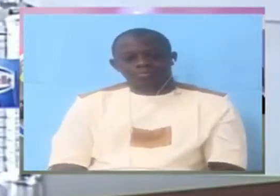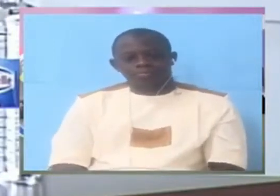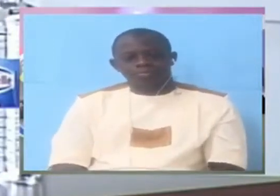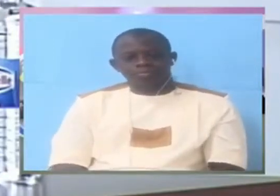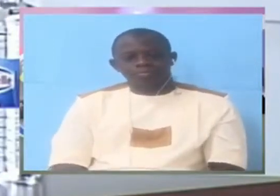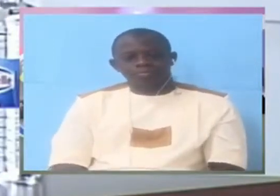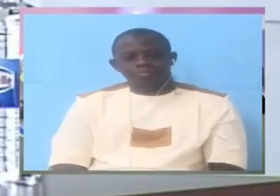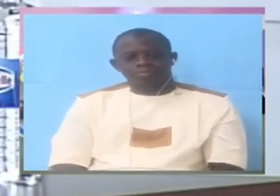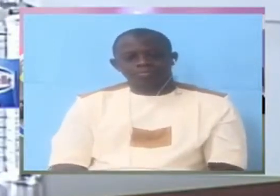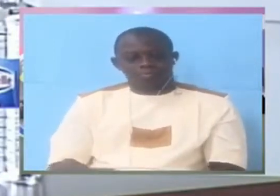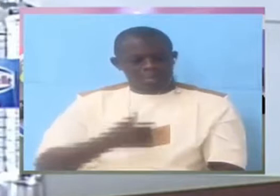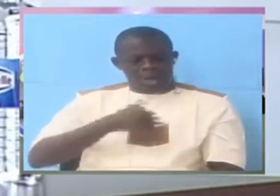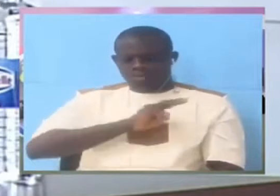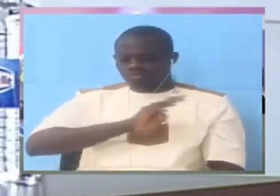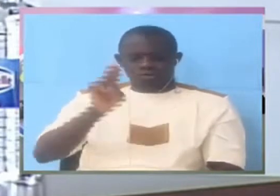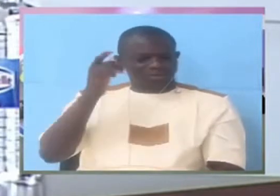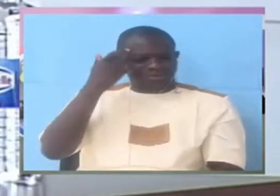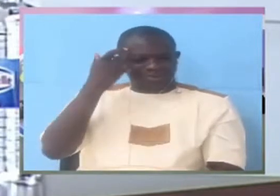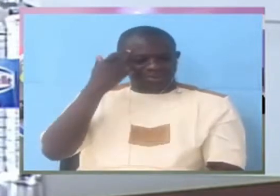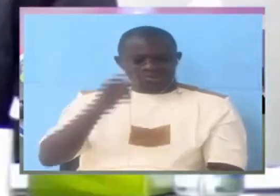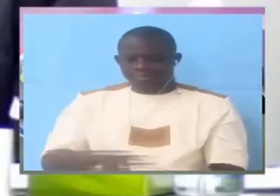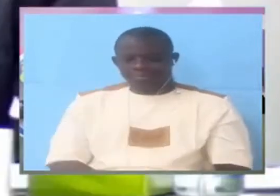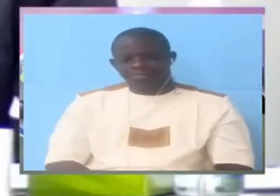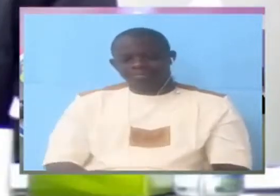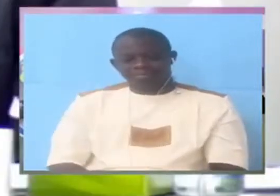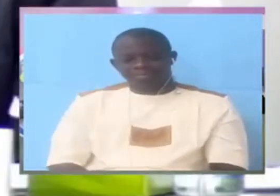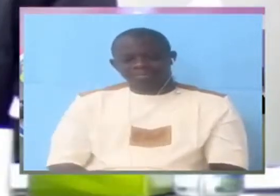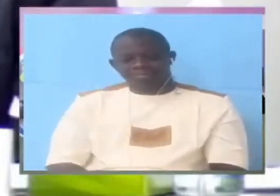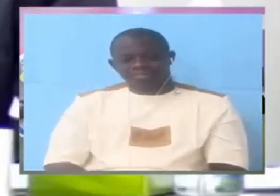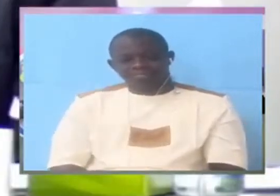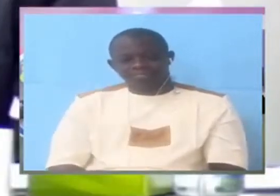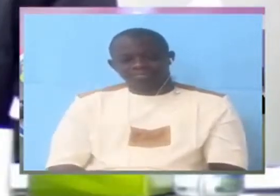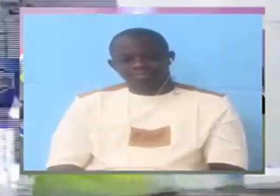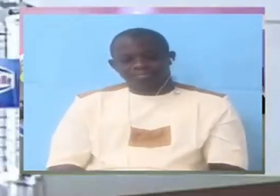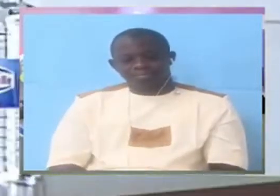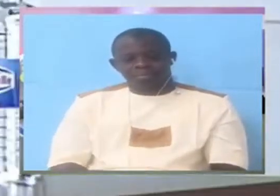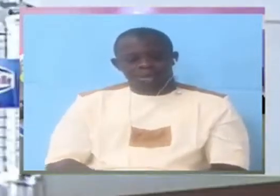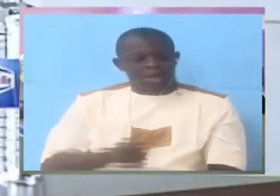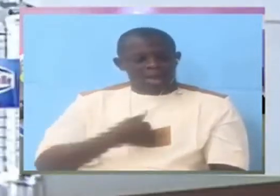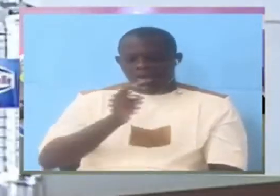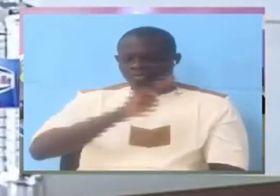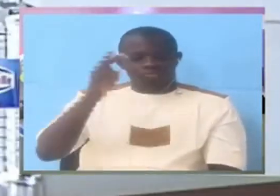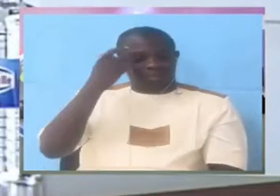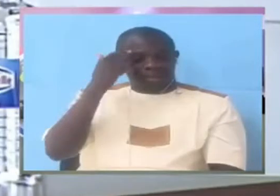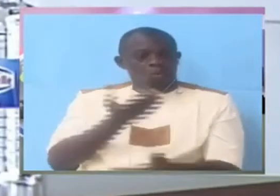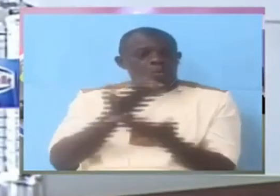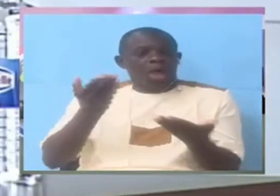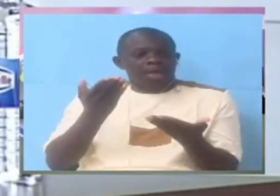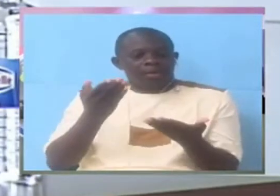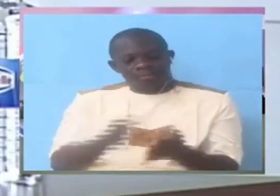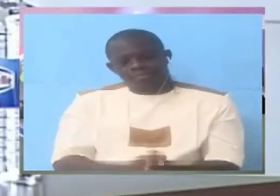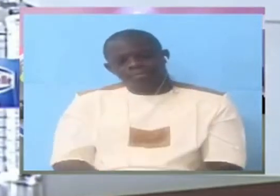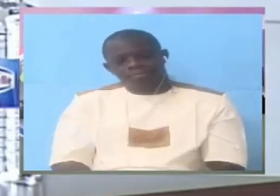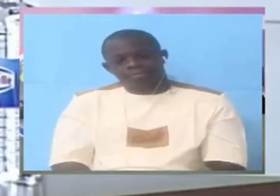I don't think so. I don't think so. And the reason being, that